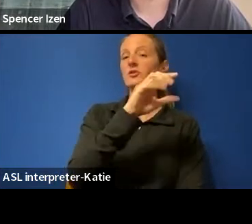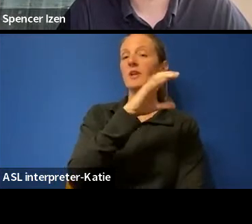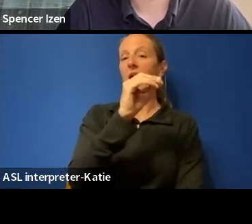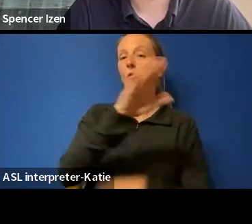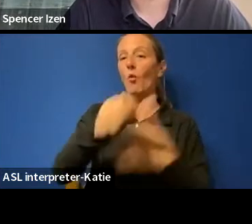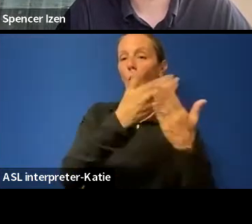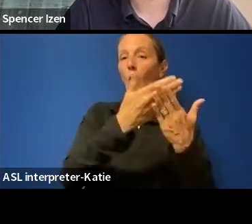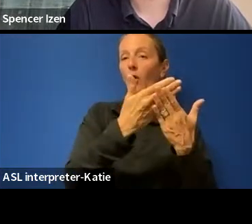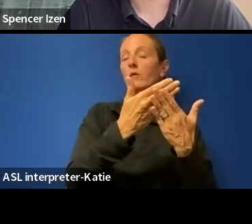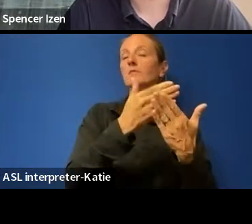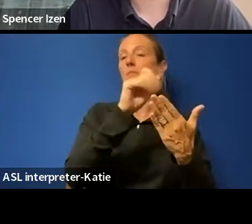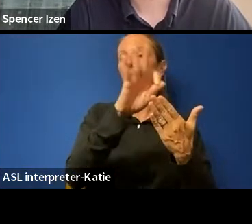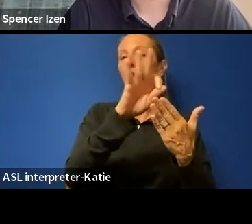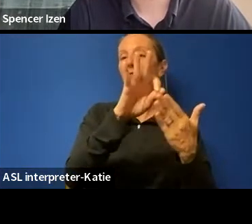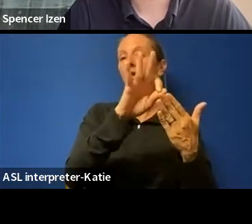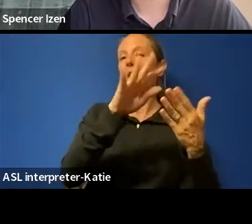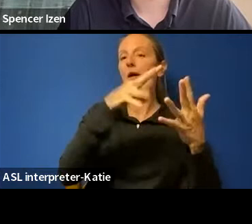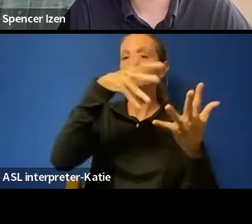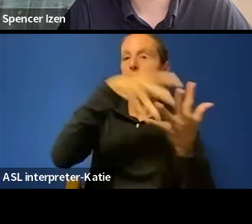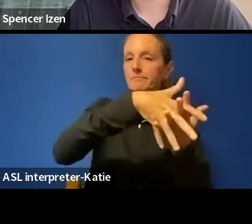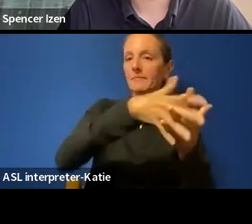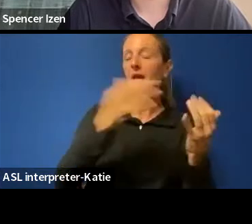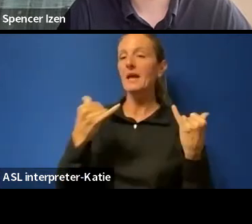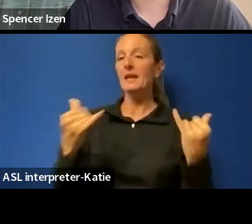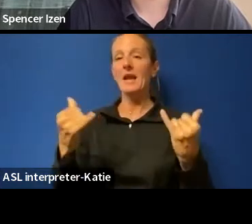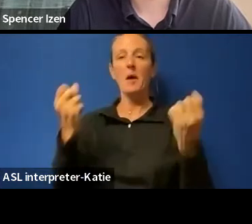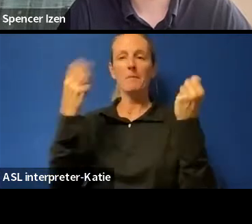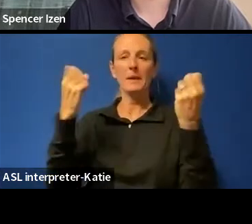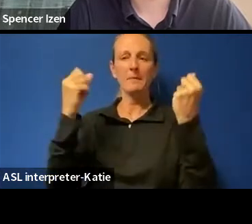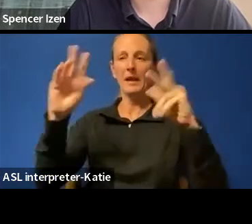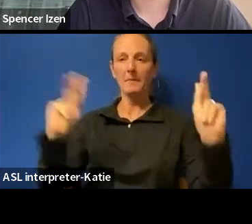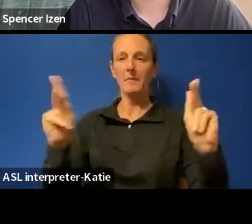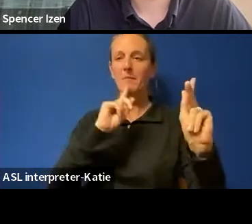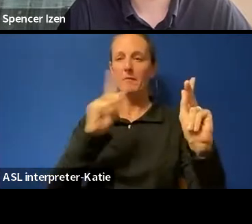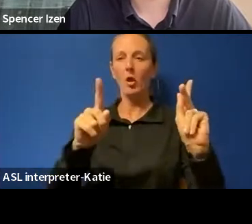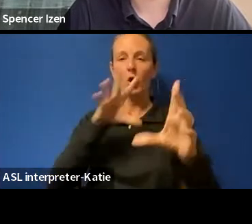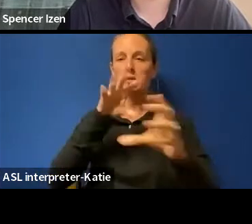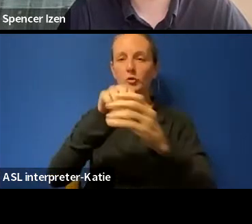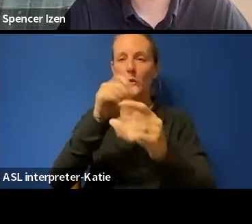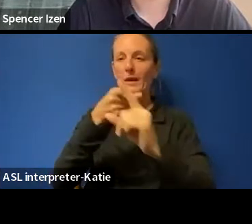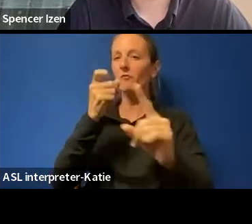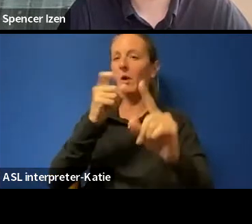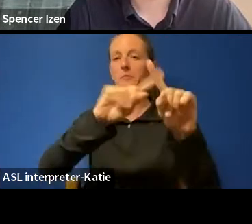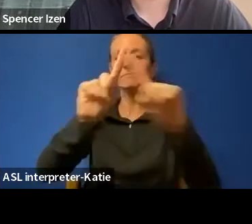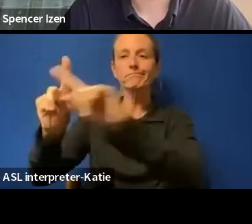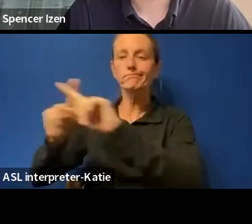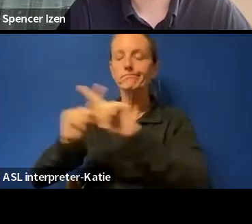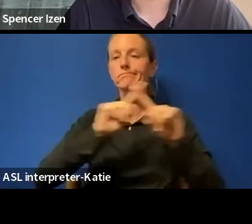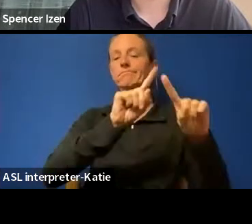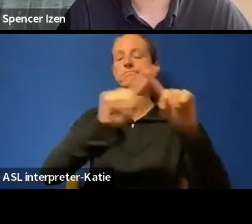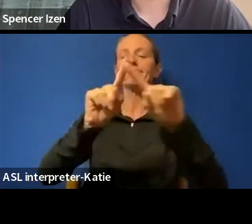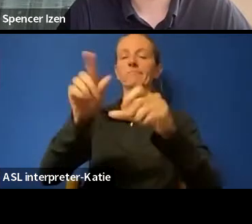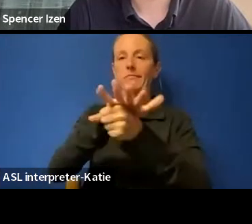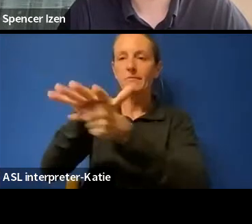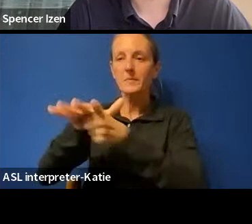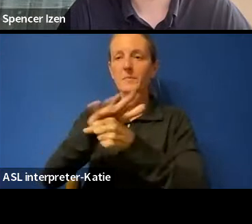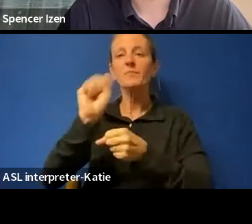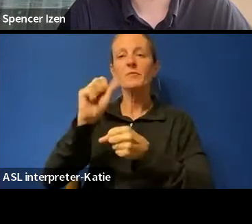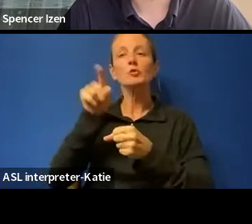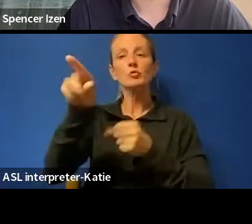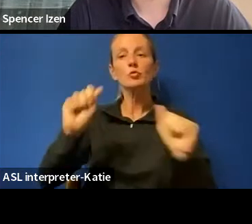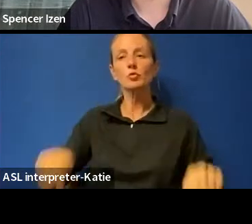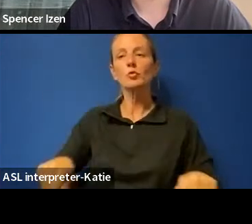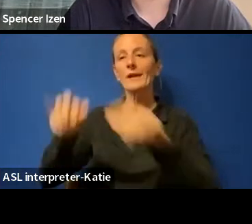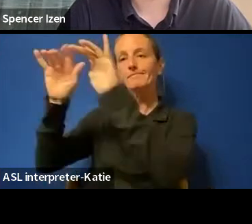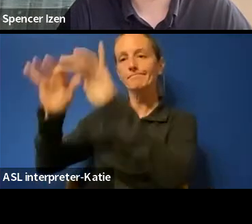I recognize that some members may be joining from many different territories this evening, so I invite you to take a moment to share which lands you are joining